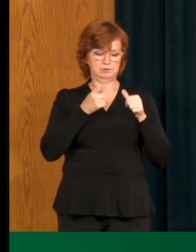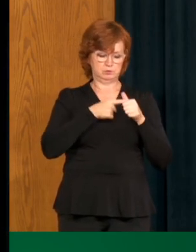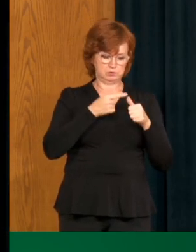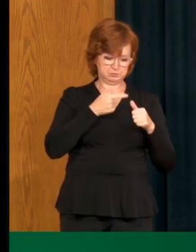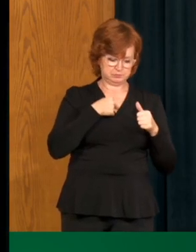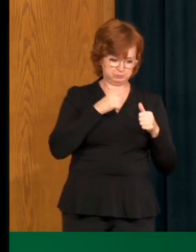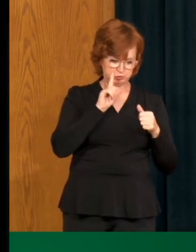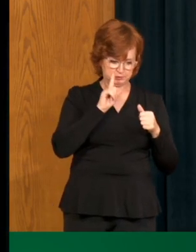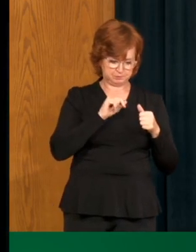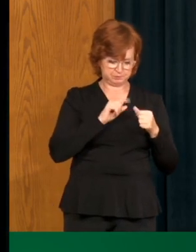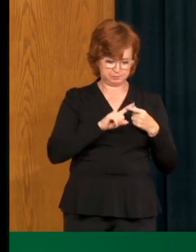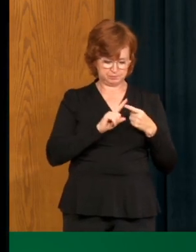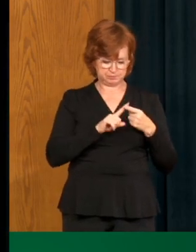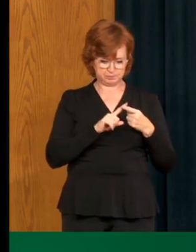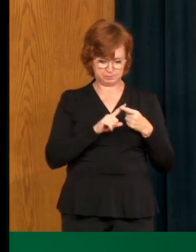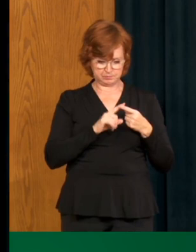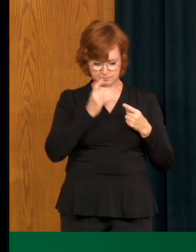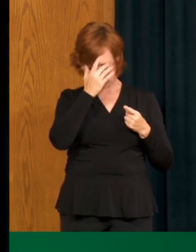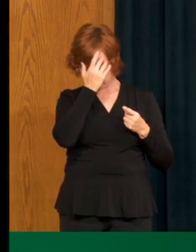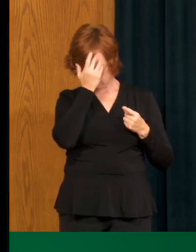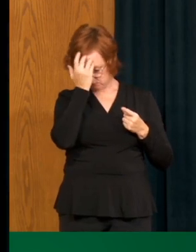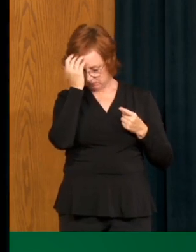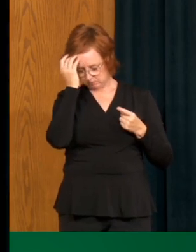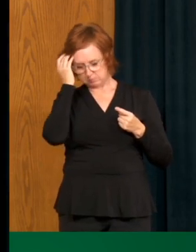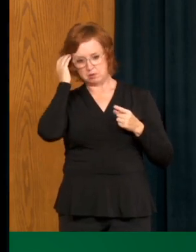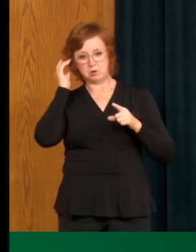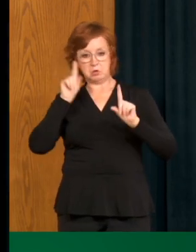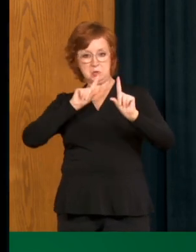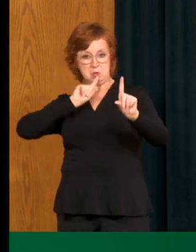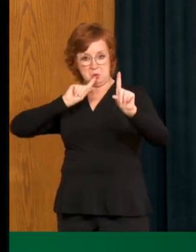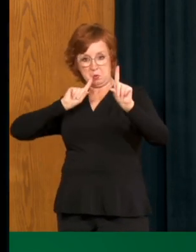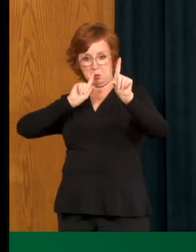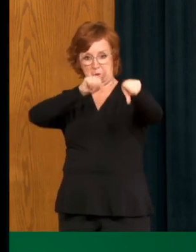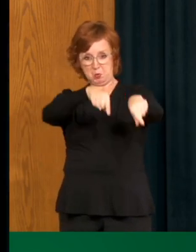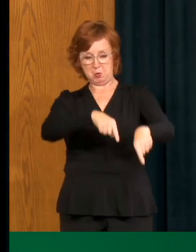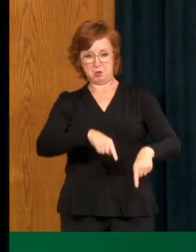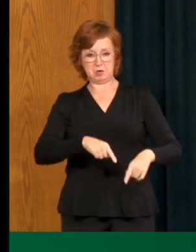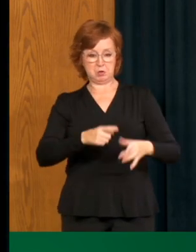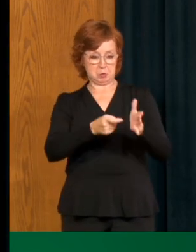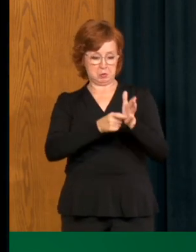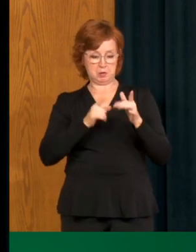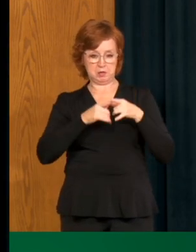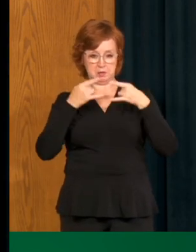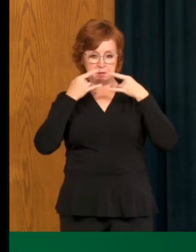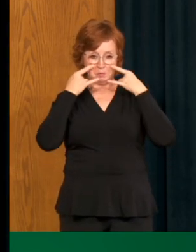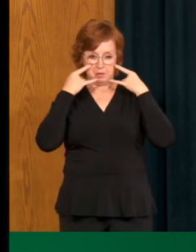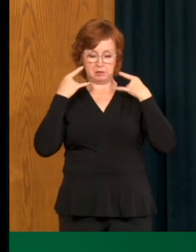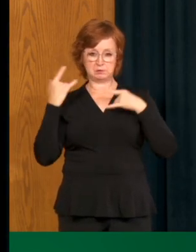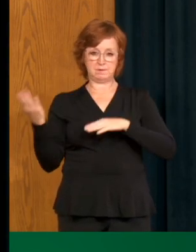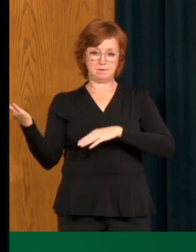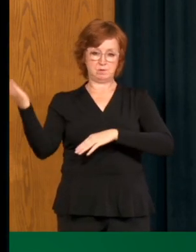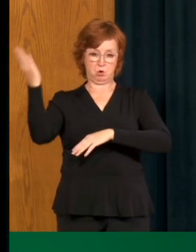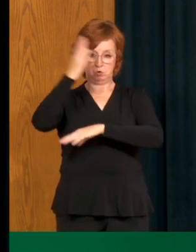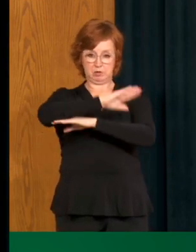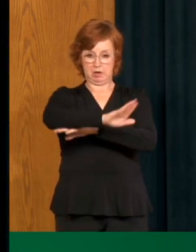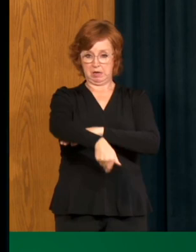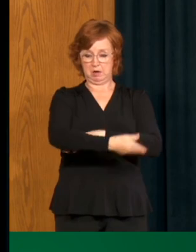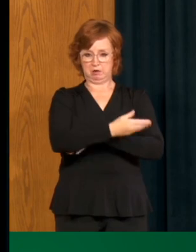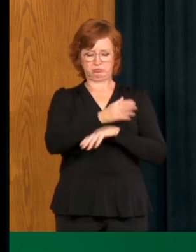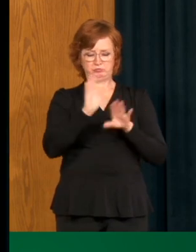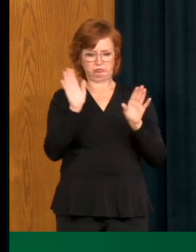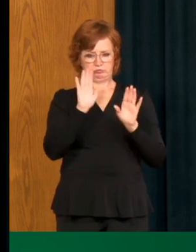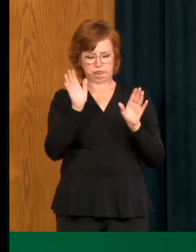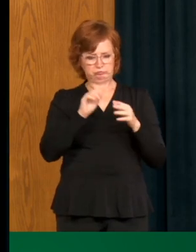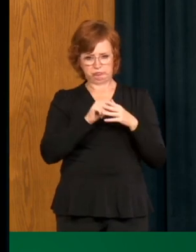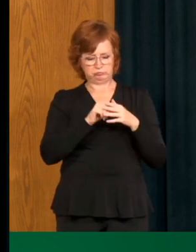that there would be a, um, an order that would come in and say, everybody has to wear a mask, uh, all of the time in the province. However, there are,